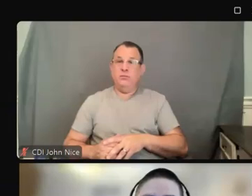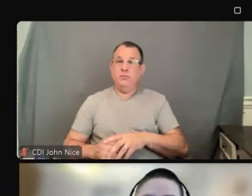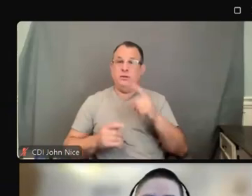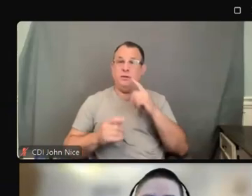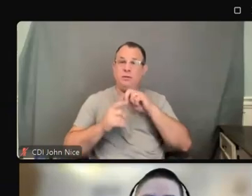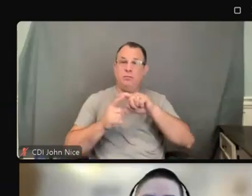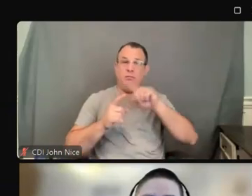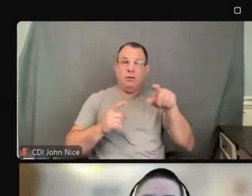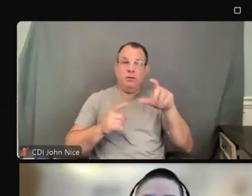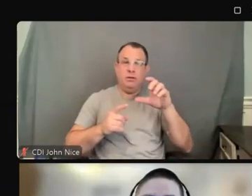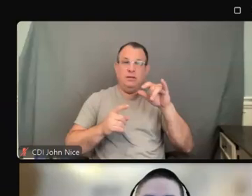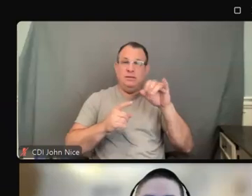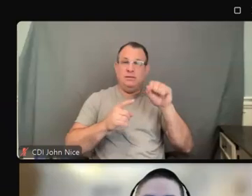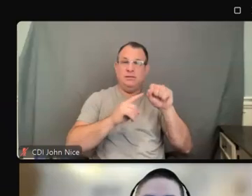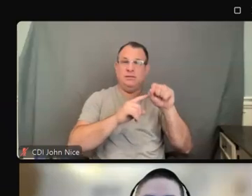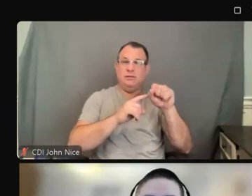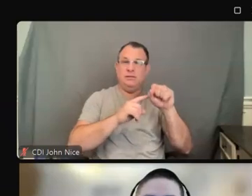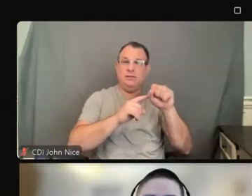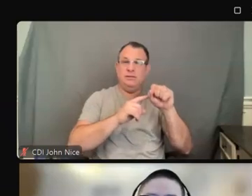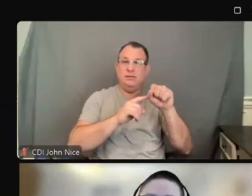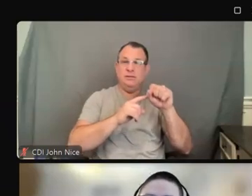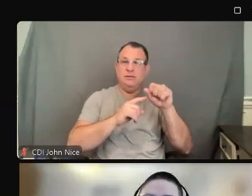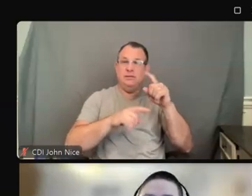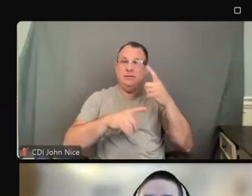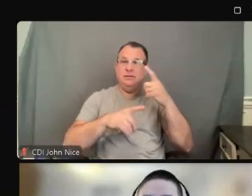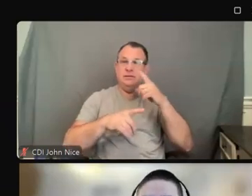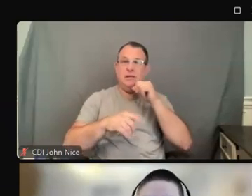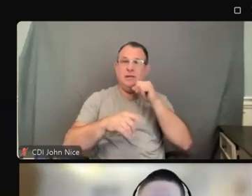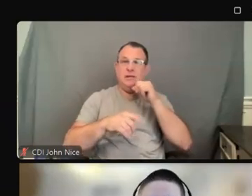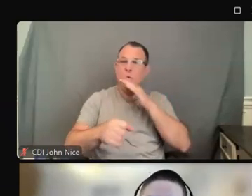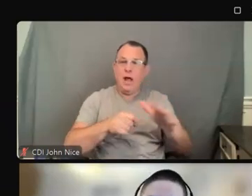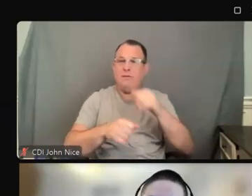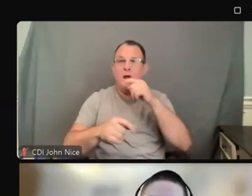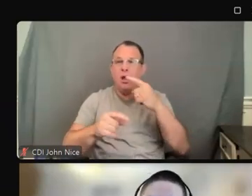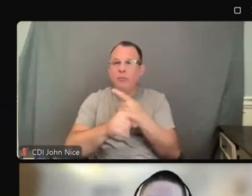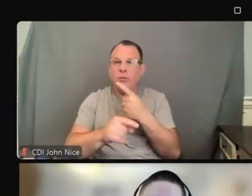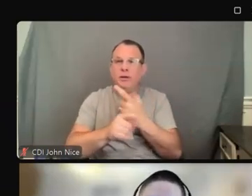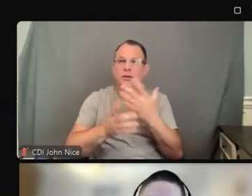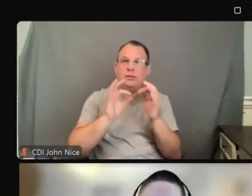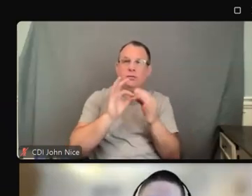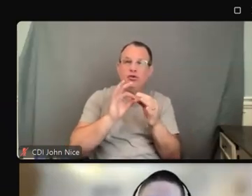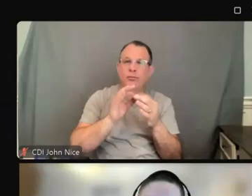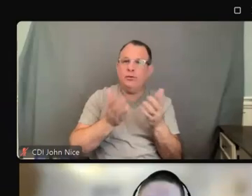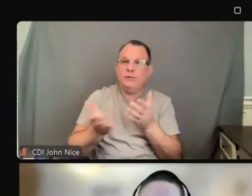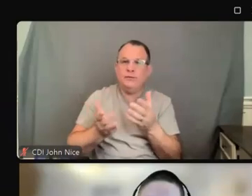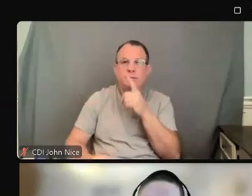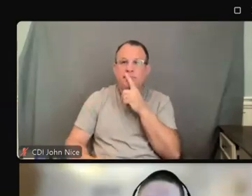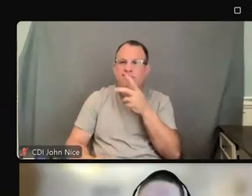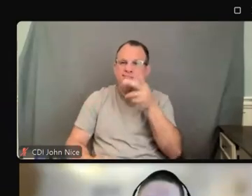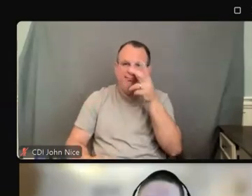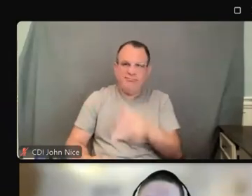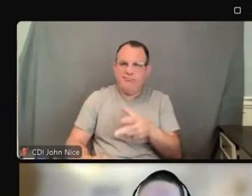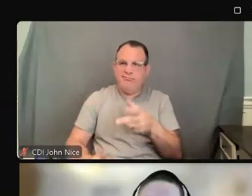services and failed to provide auxiliary aids and services to individuals who are deaf or hard of hearing.